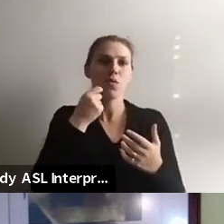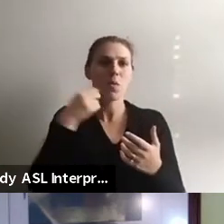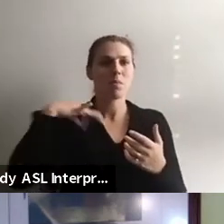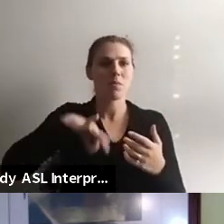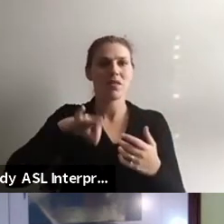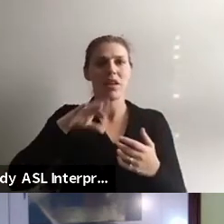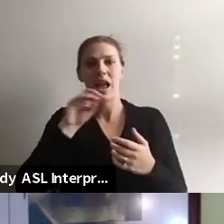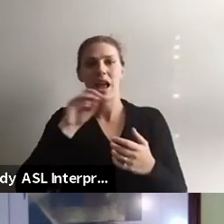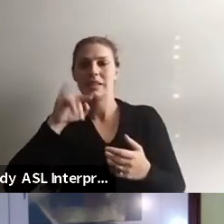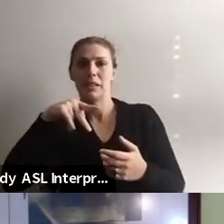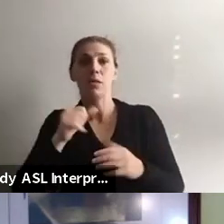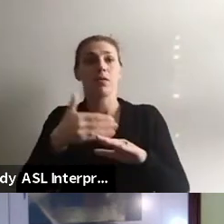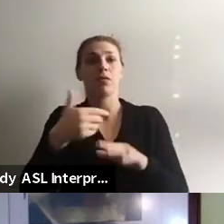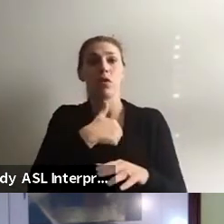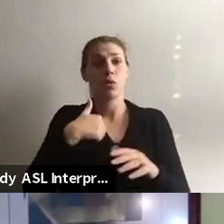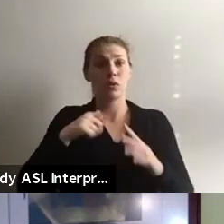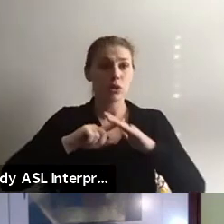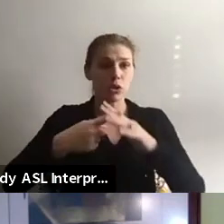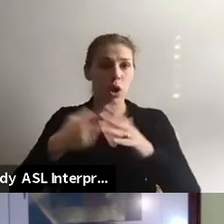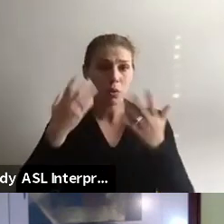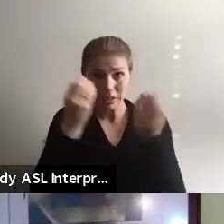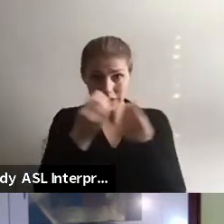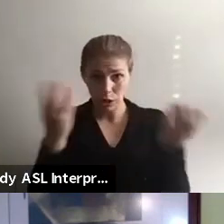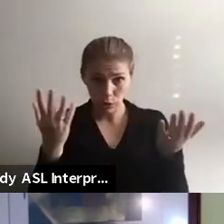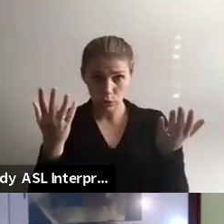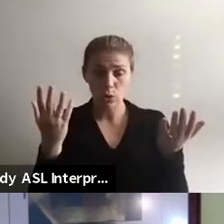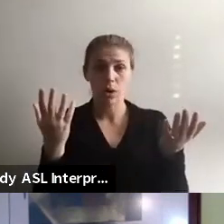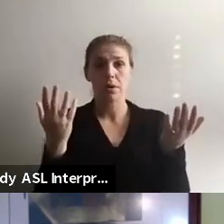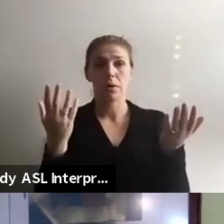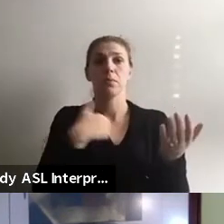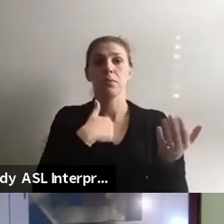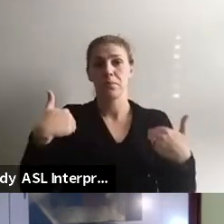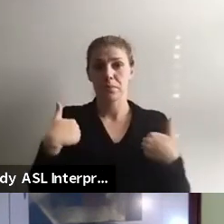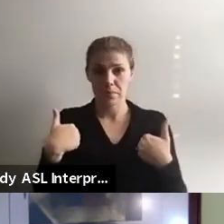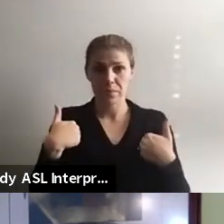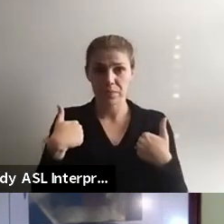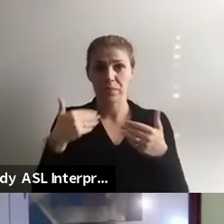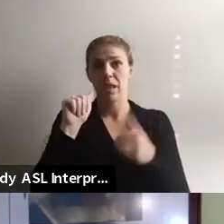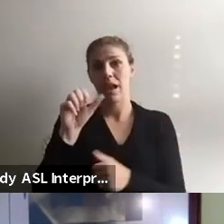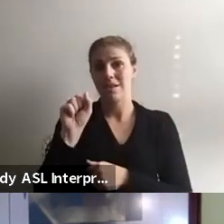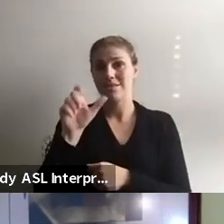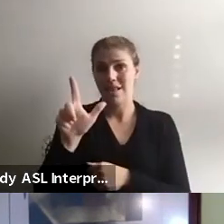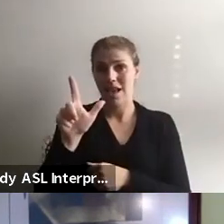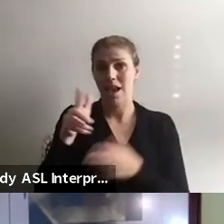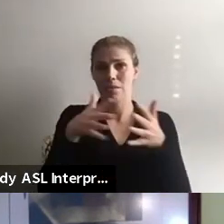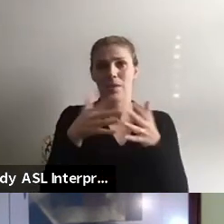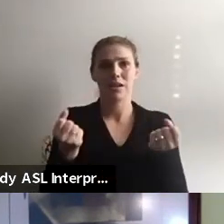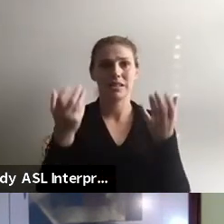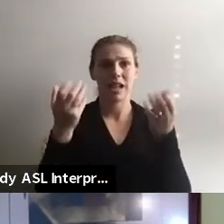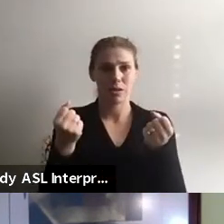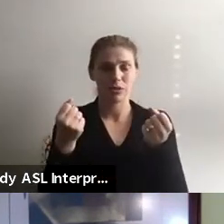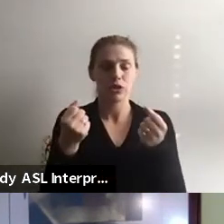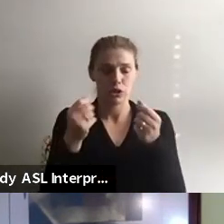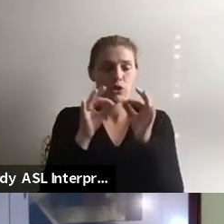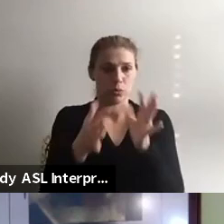Before we get started, I'd like to just let you guys know that we do have American Sign Language interpreters with us today,